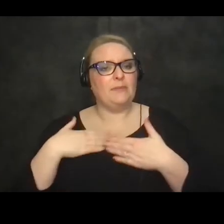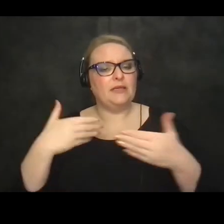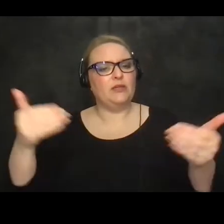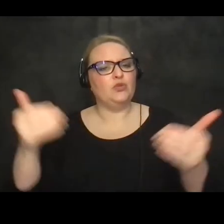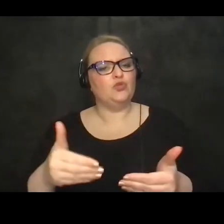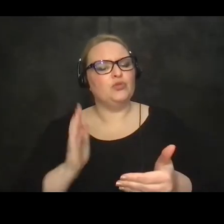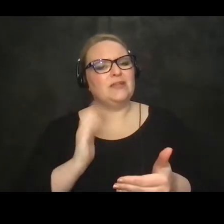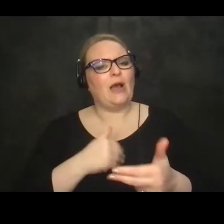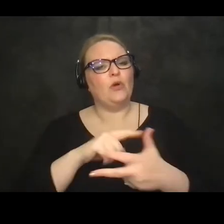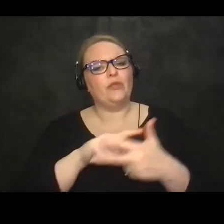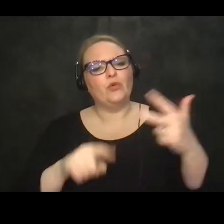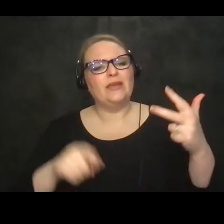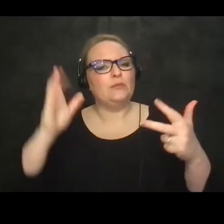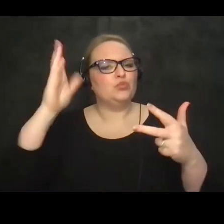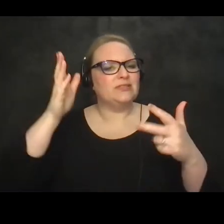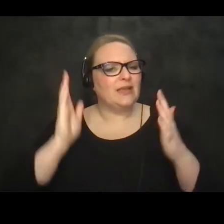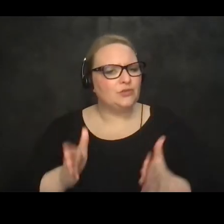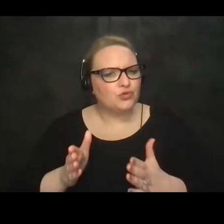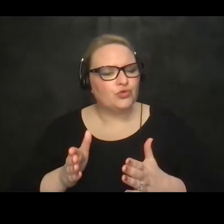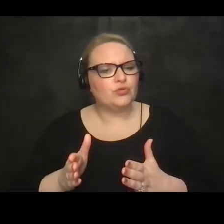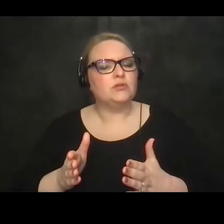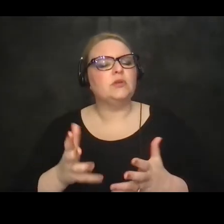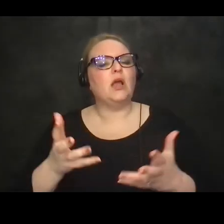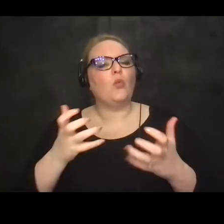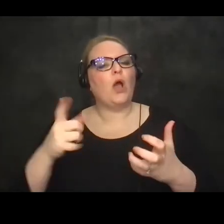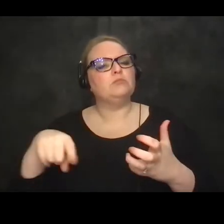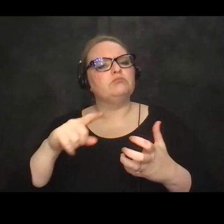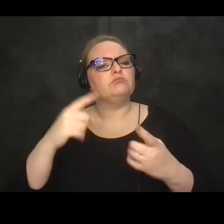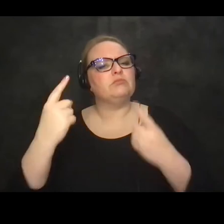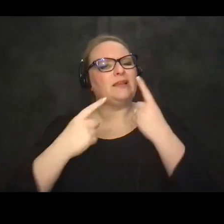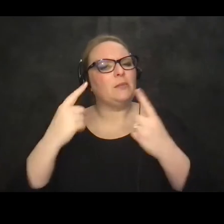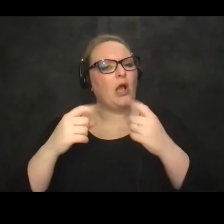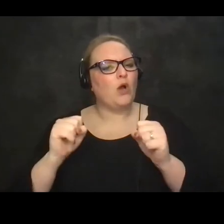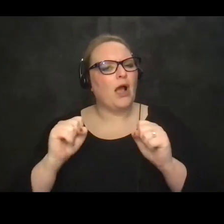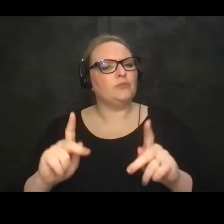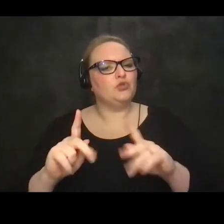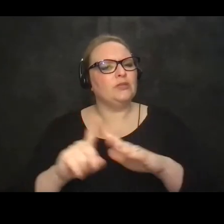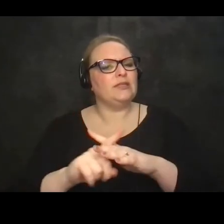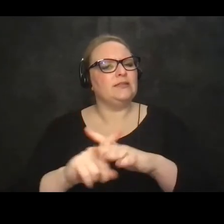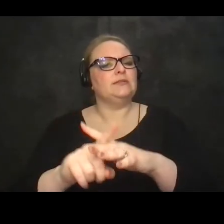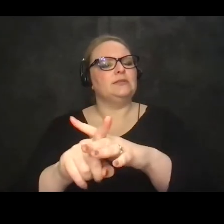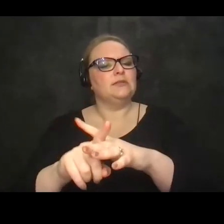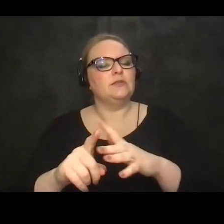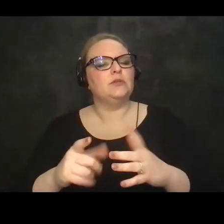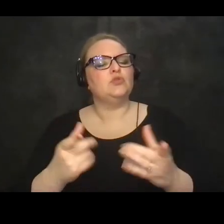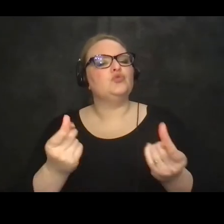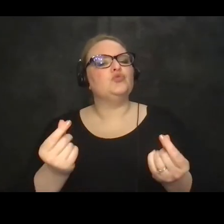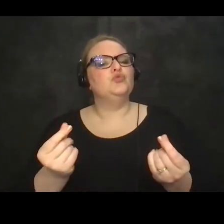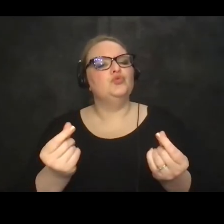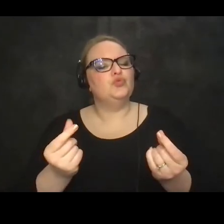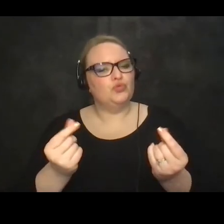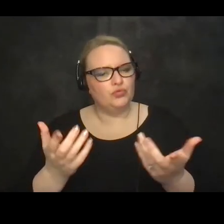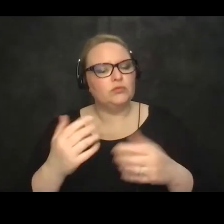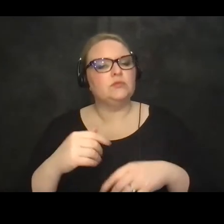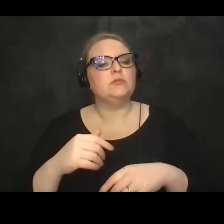our three speakers uh and to be thinking about those opportunities as they appear and what we want to do about those